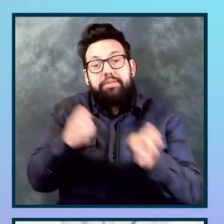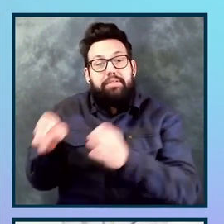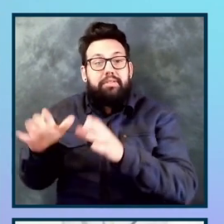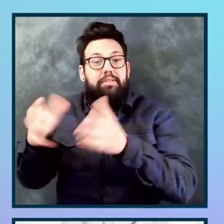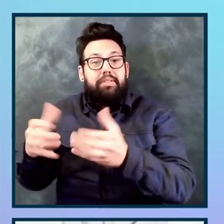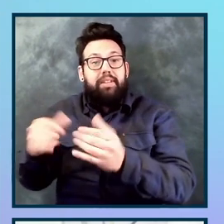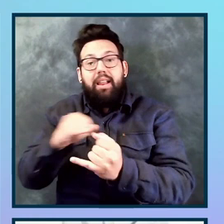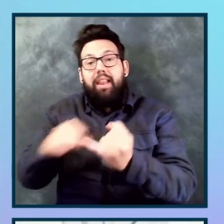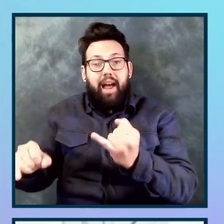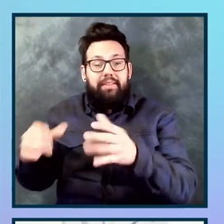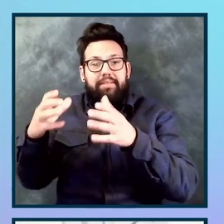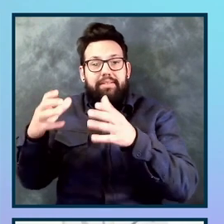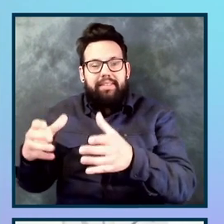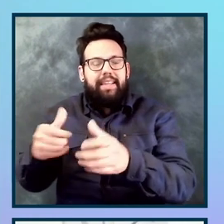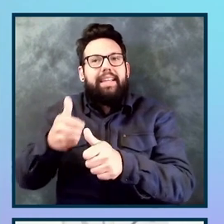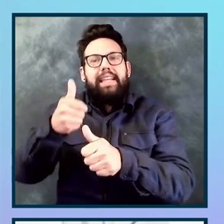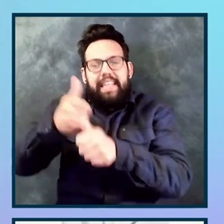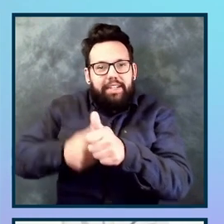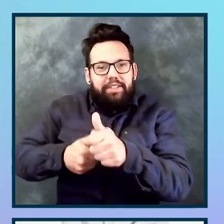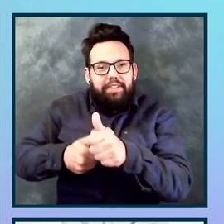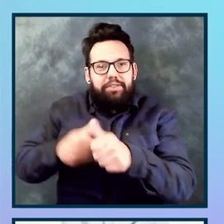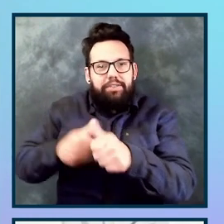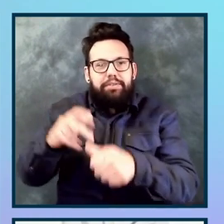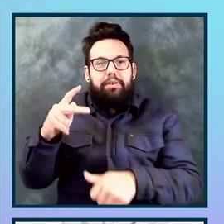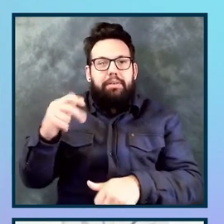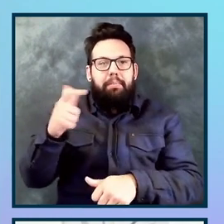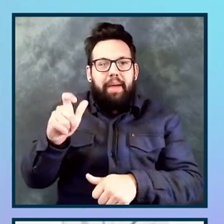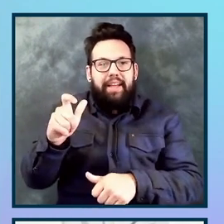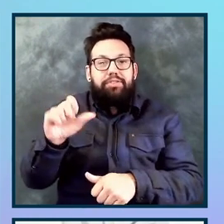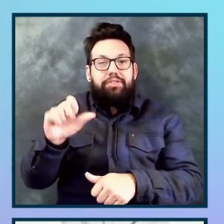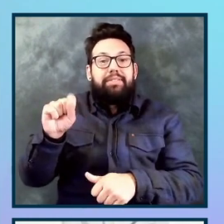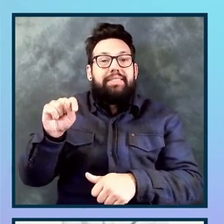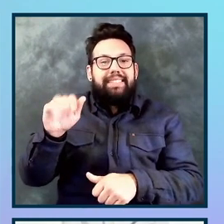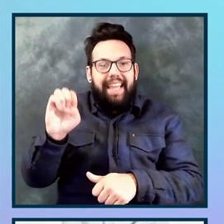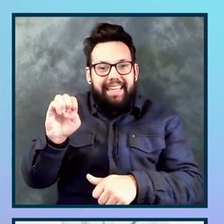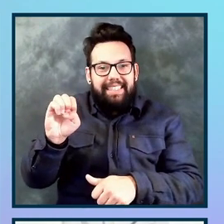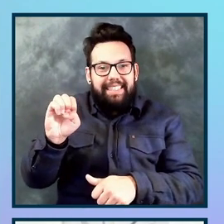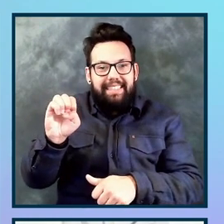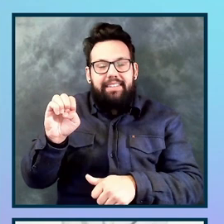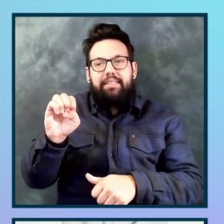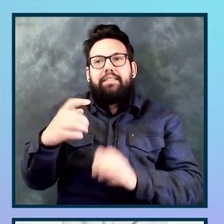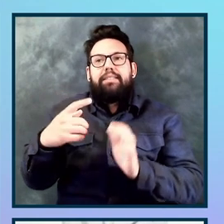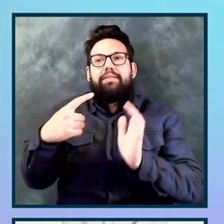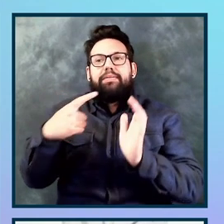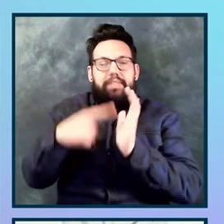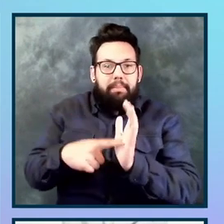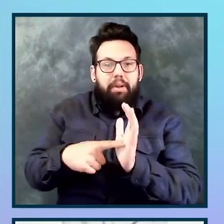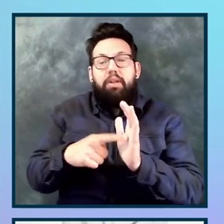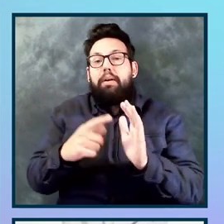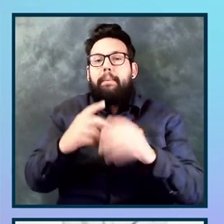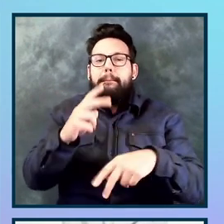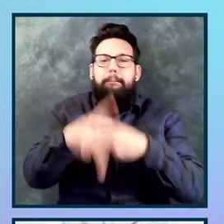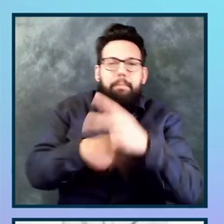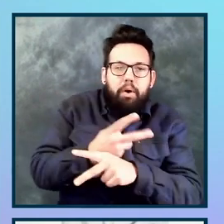page state. That means you will need to put the state of page into the state that you want to test in, like whether it's a modal window that you will launch and then test